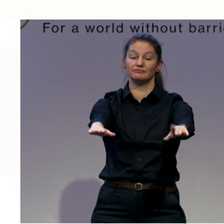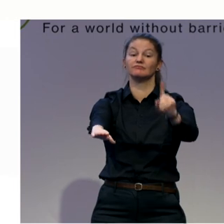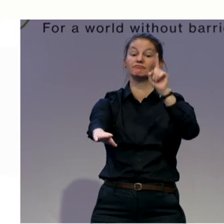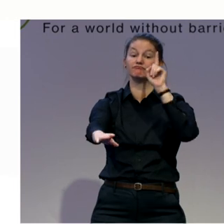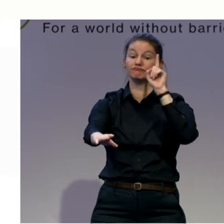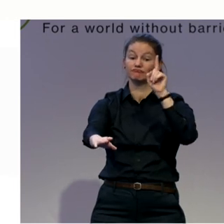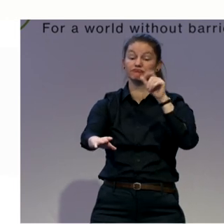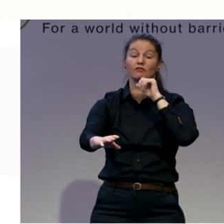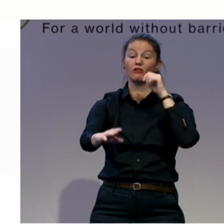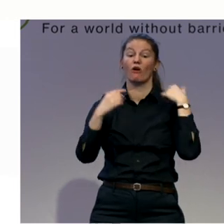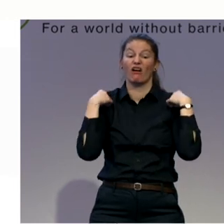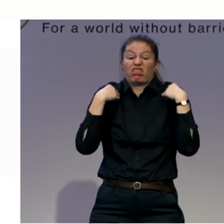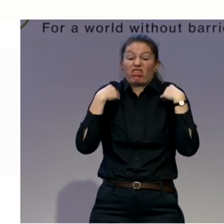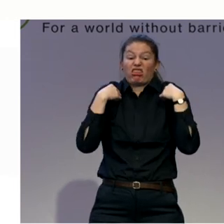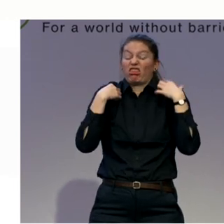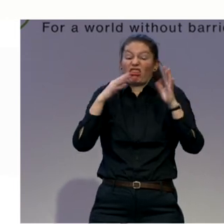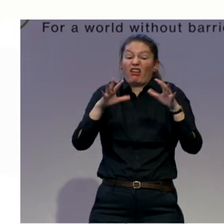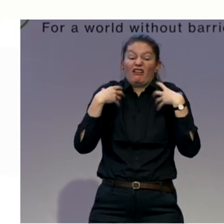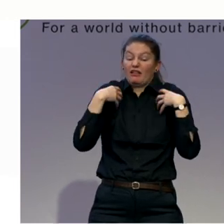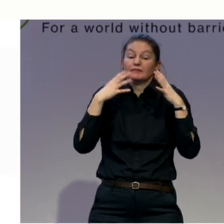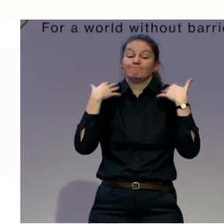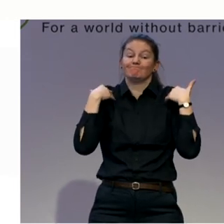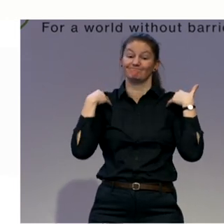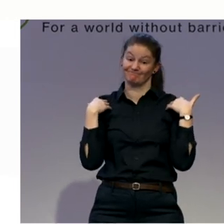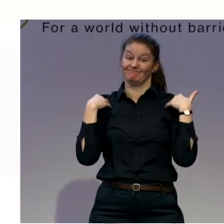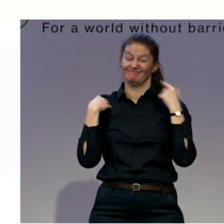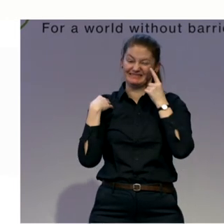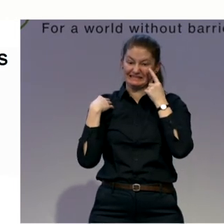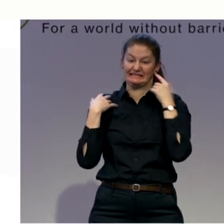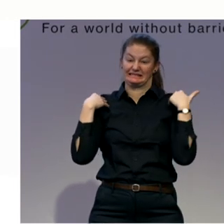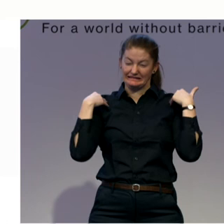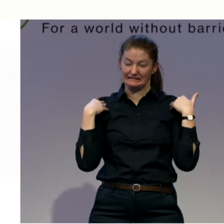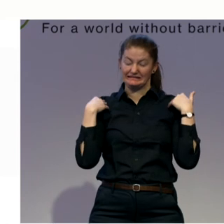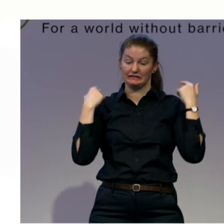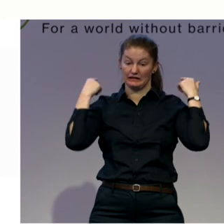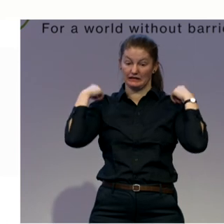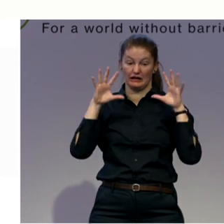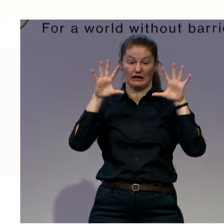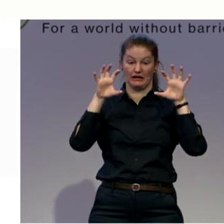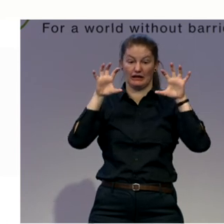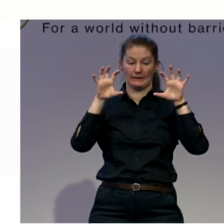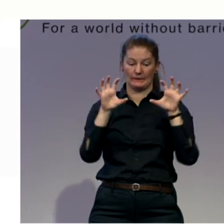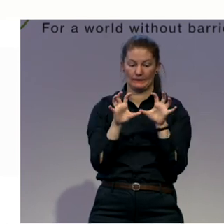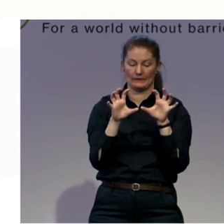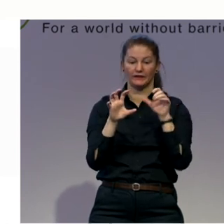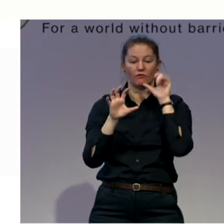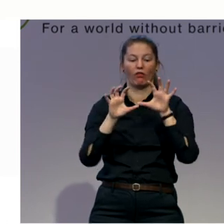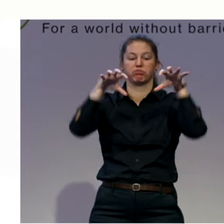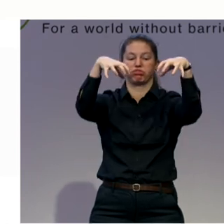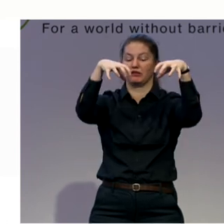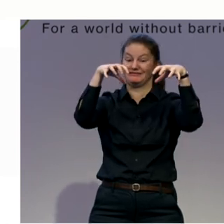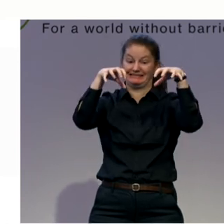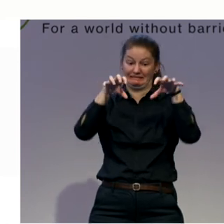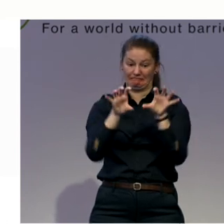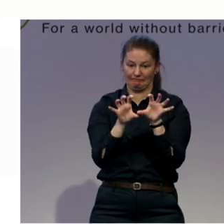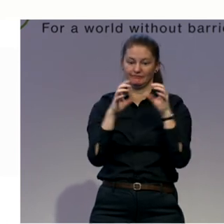Exhale to come back to your neutral position. That's where you started. Inhale. Inhale and move your arms forward.